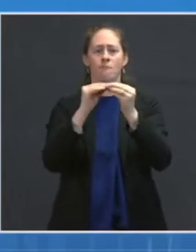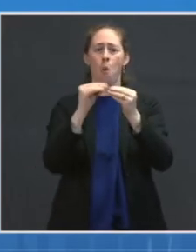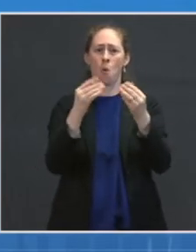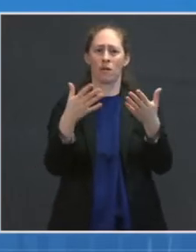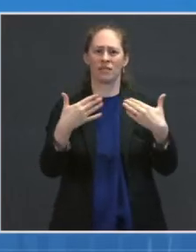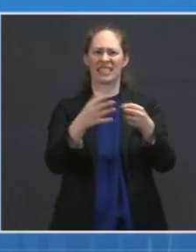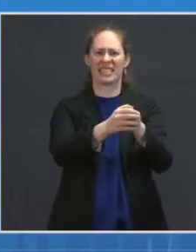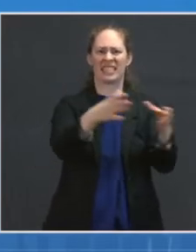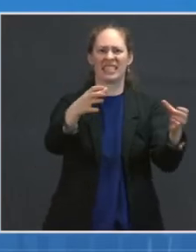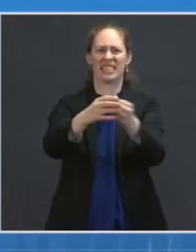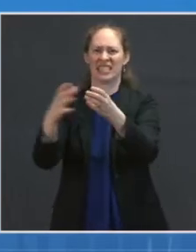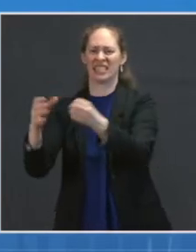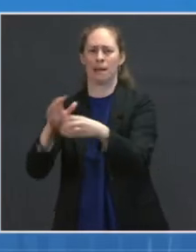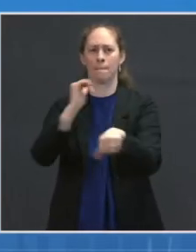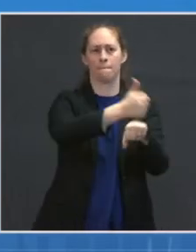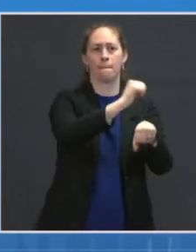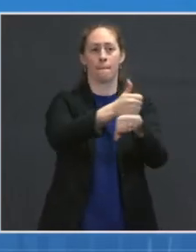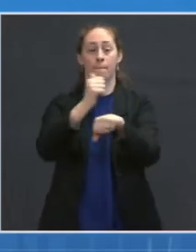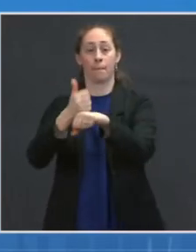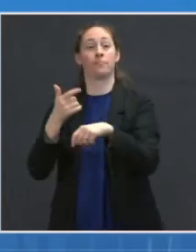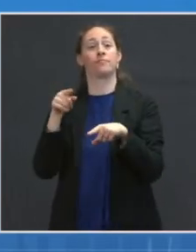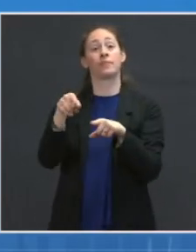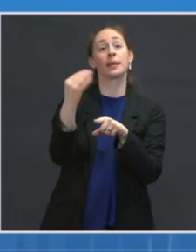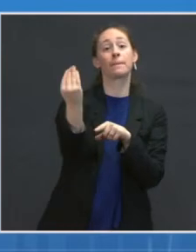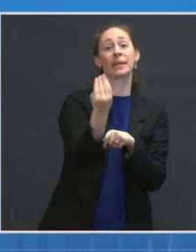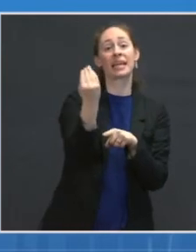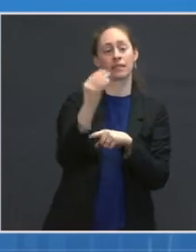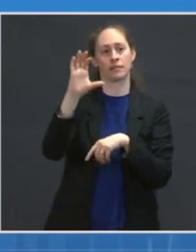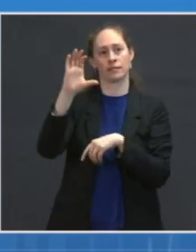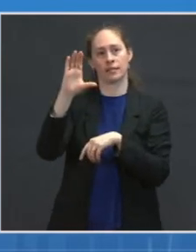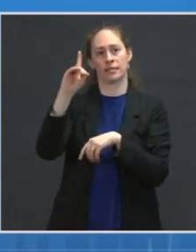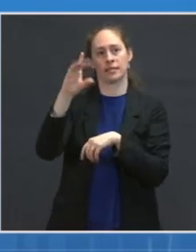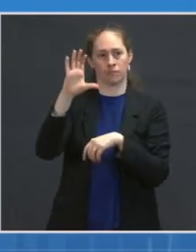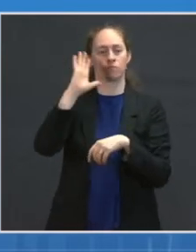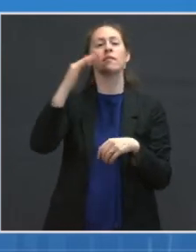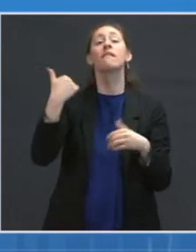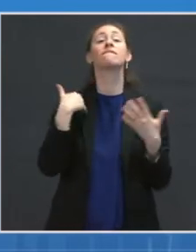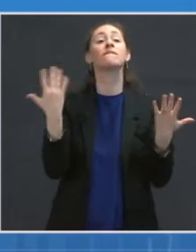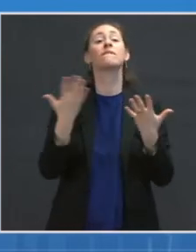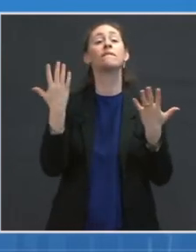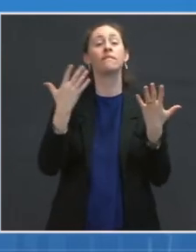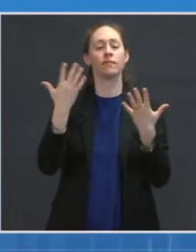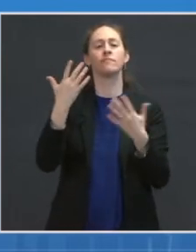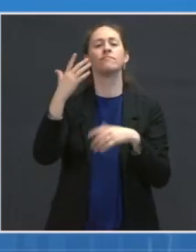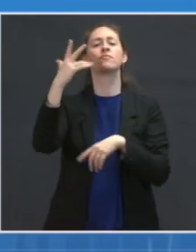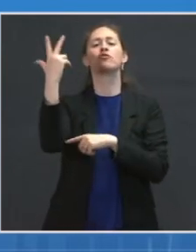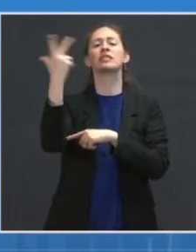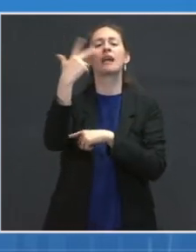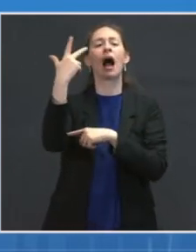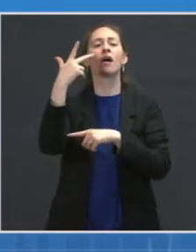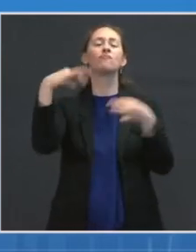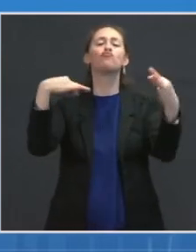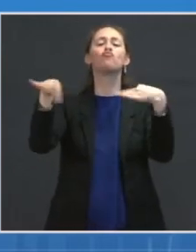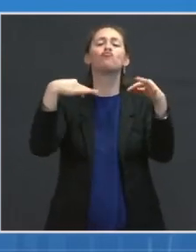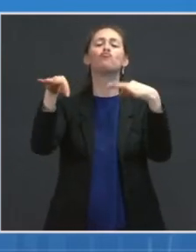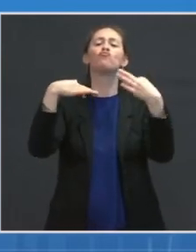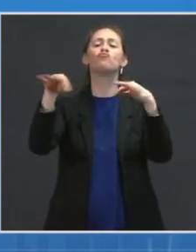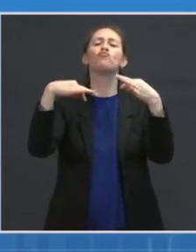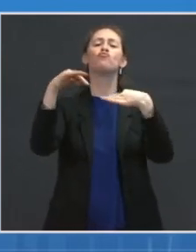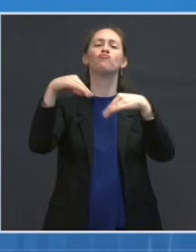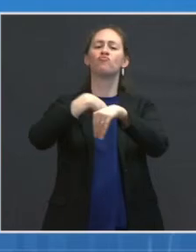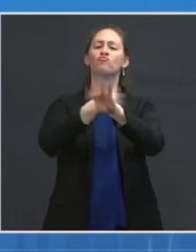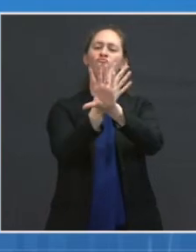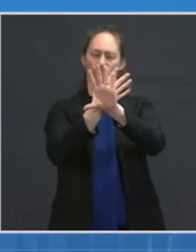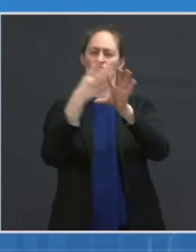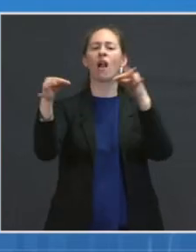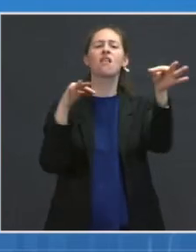is convening a three-day virtual national forum on COVID-19 vaccine. The forum will bring together